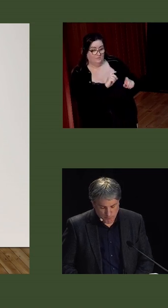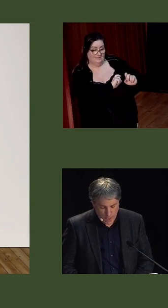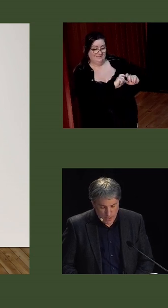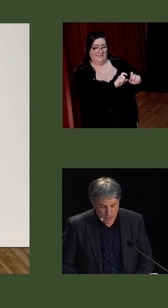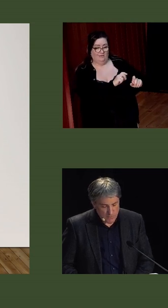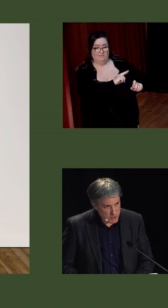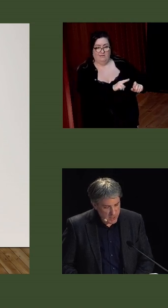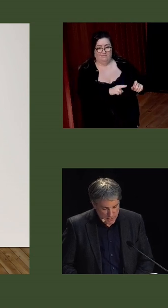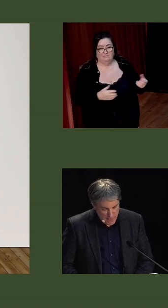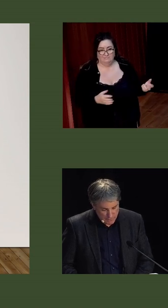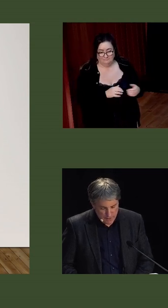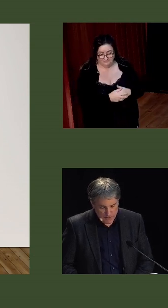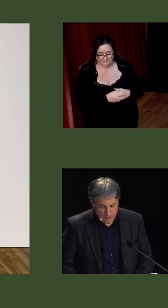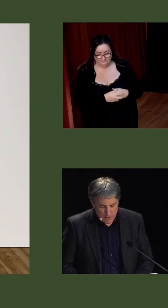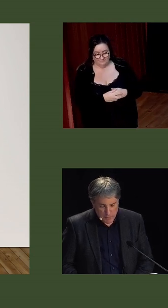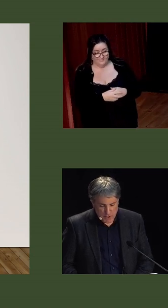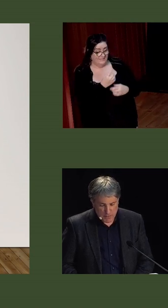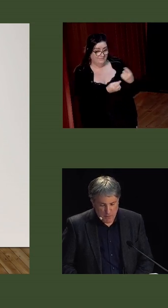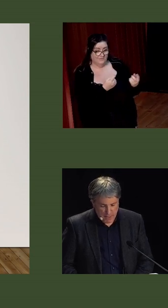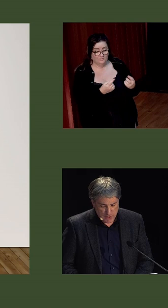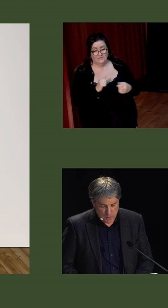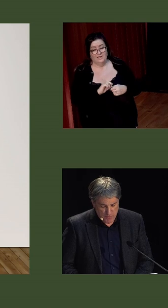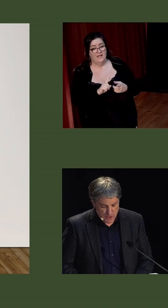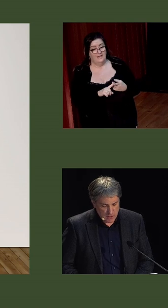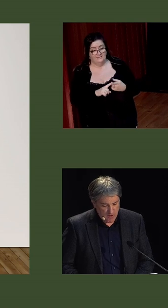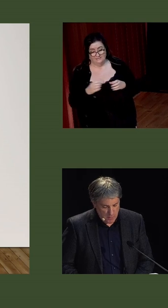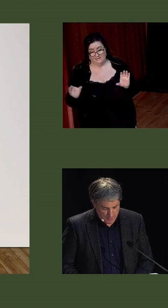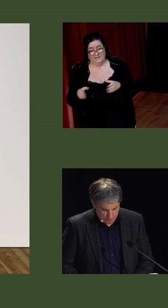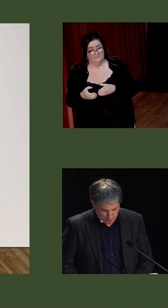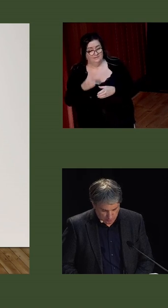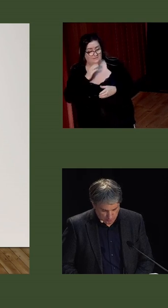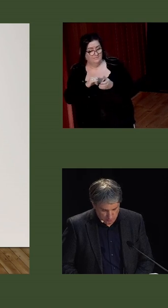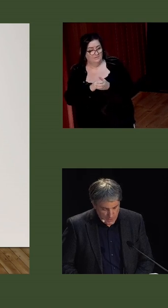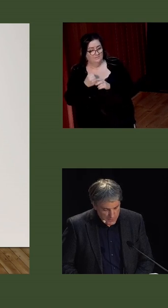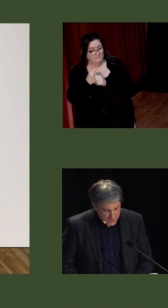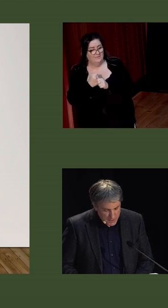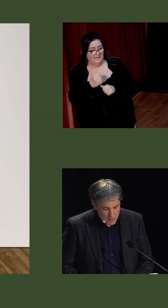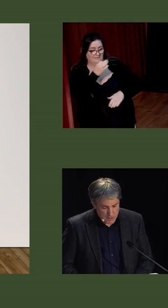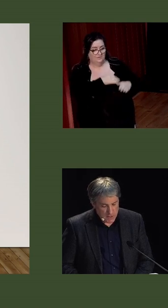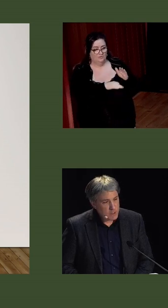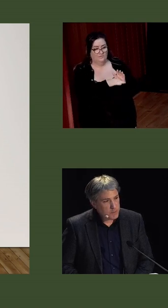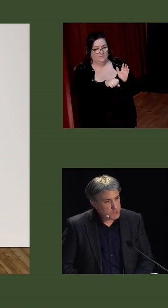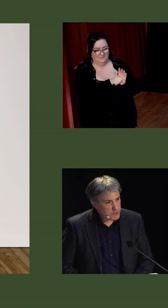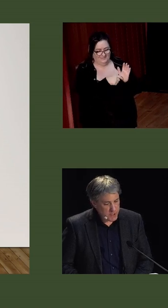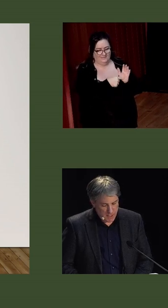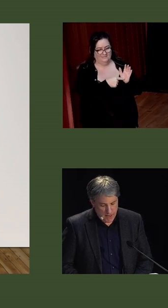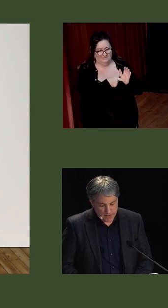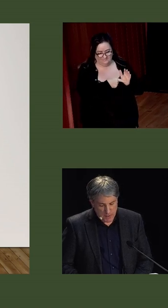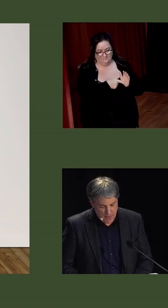not. Individually and collectively, the bishops backed the provisional government. This included